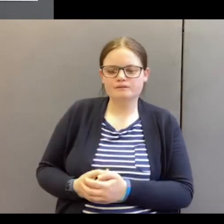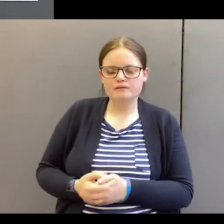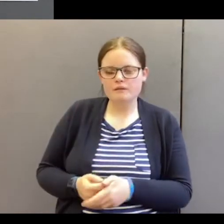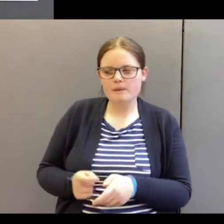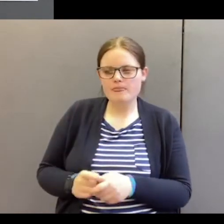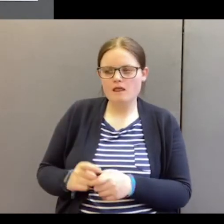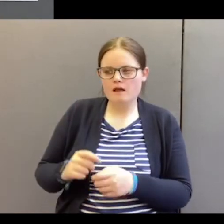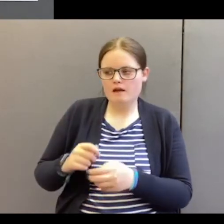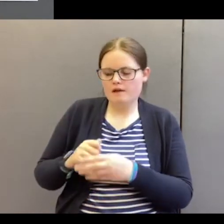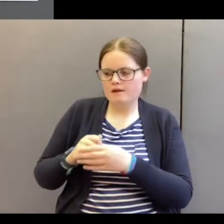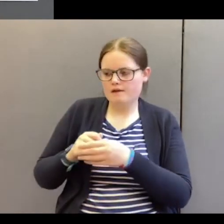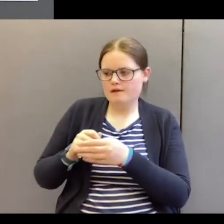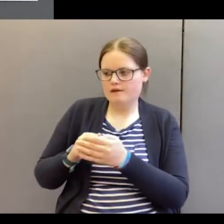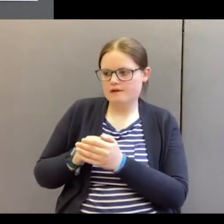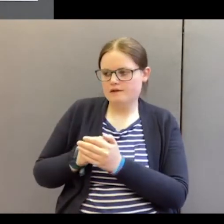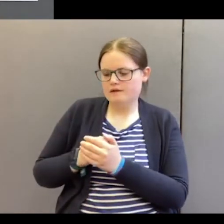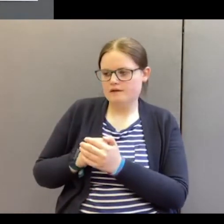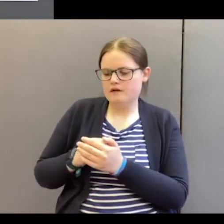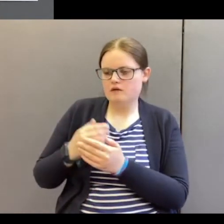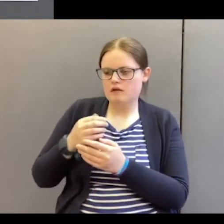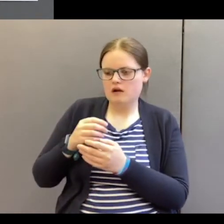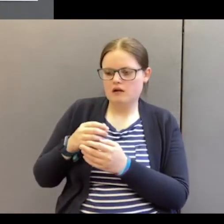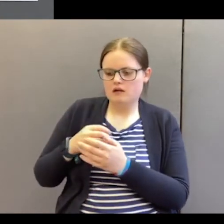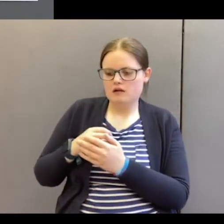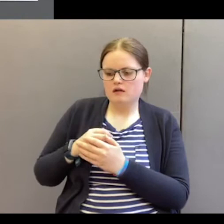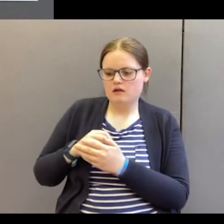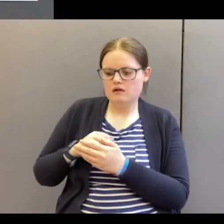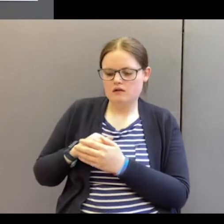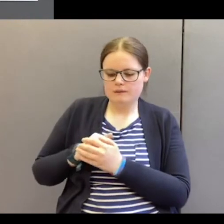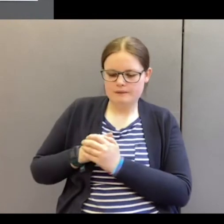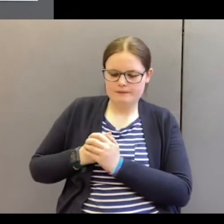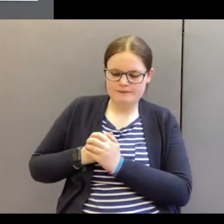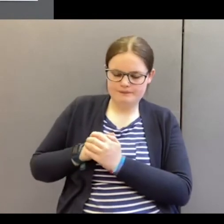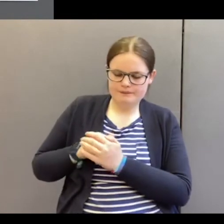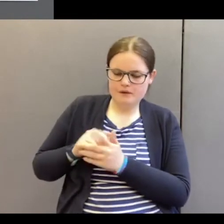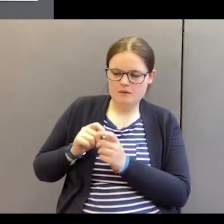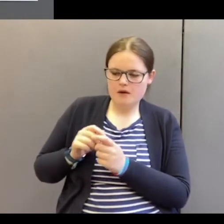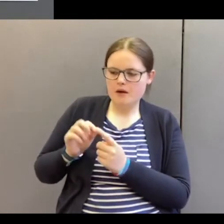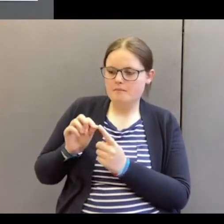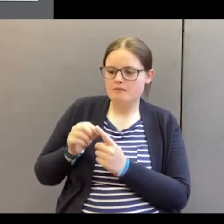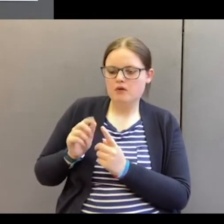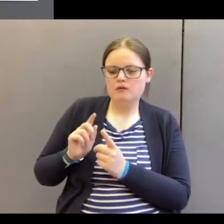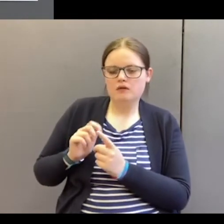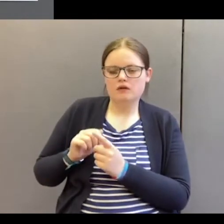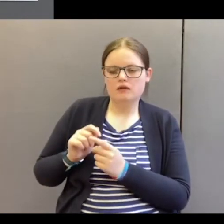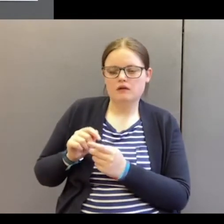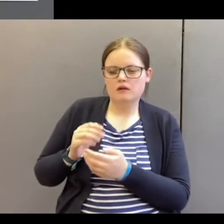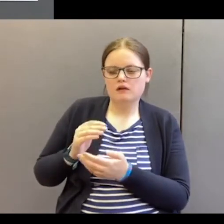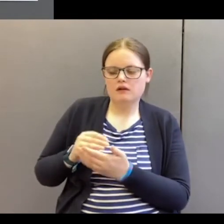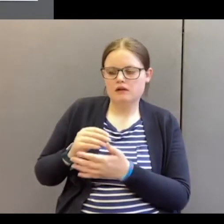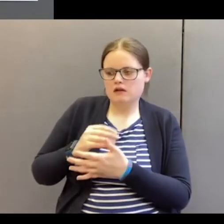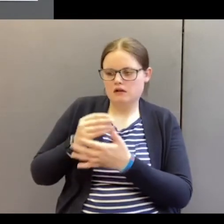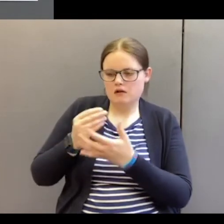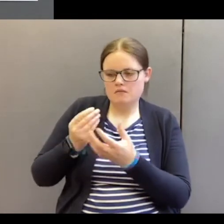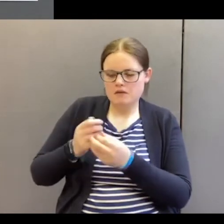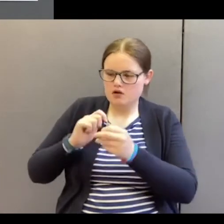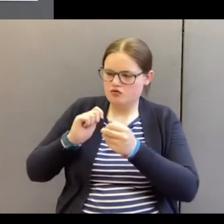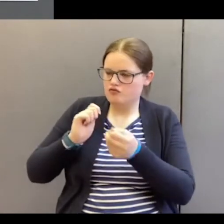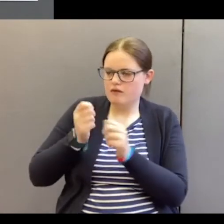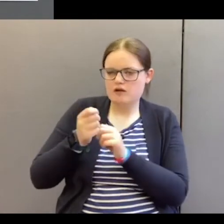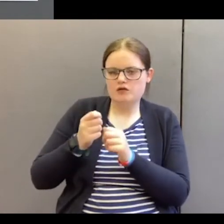spawn to the frog. Perhaps not such a pretty picture but the point is it's a total transformation